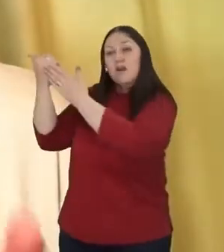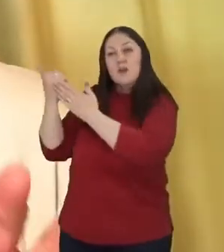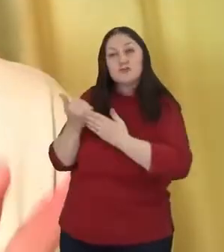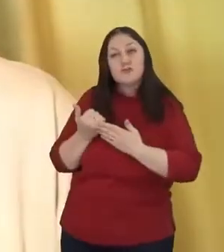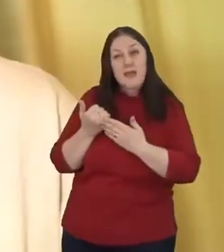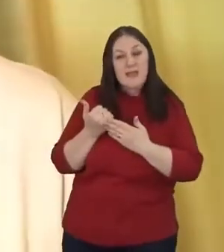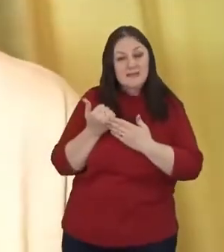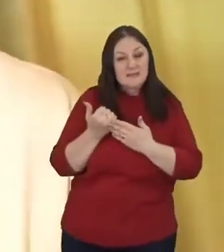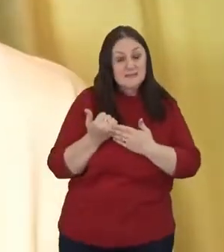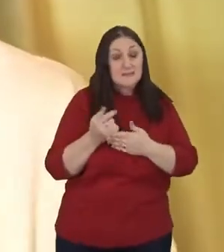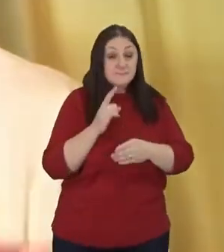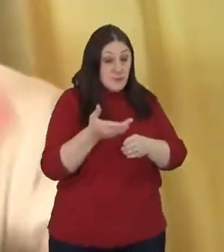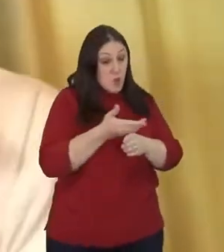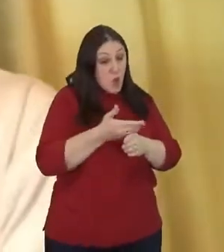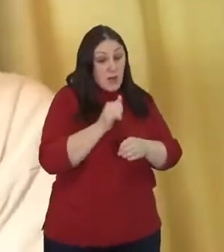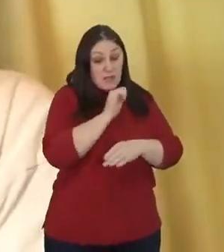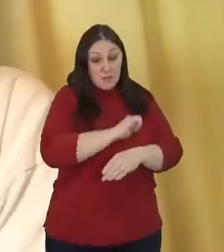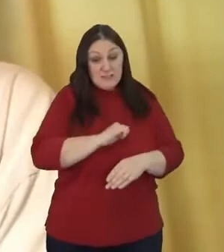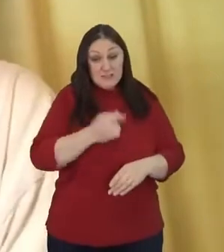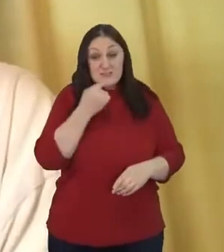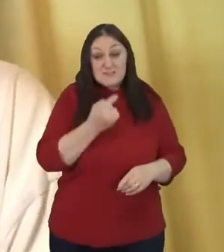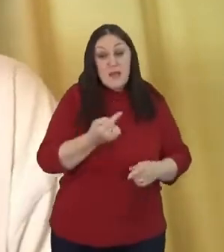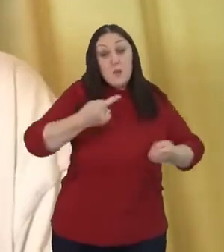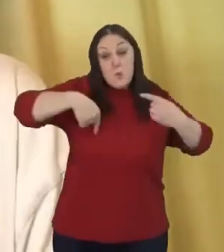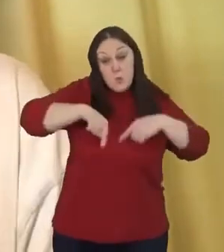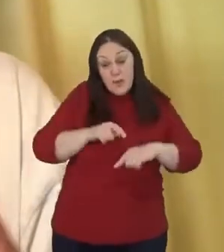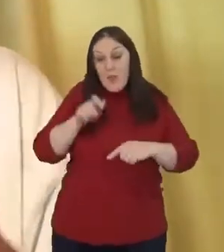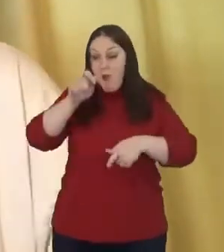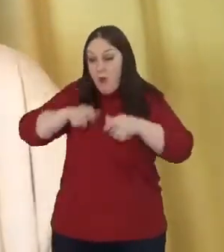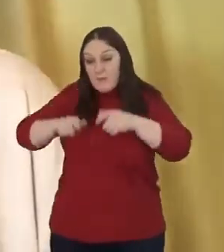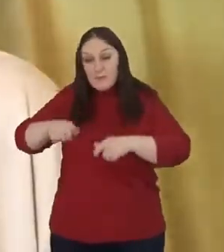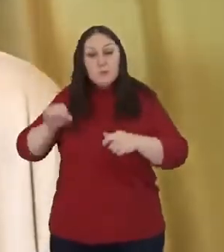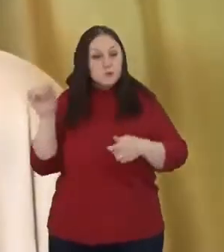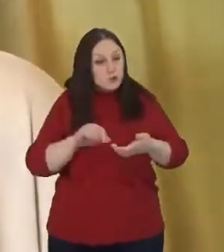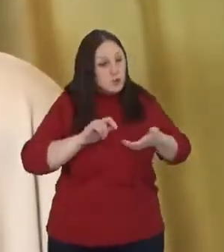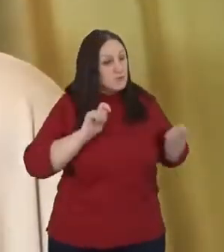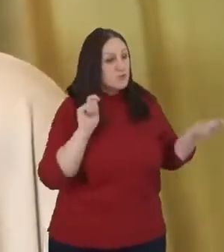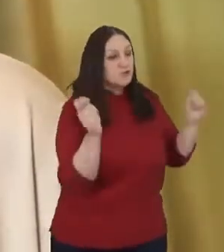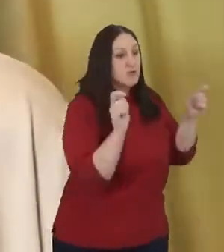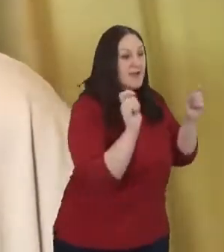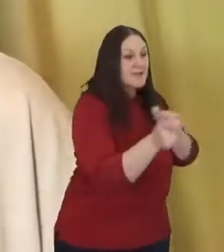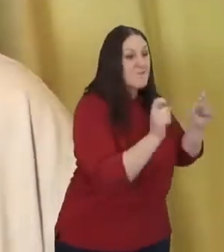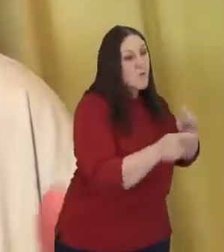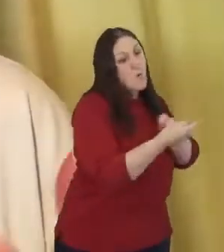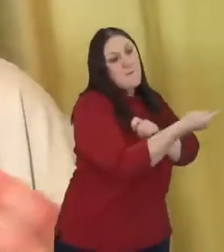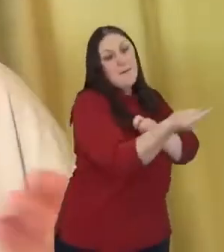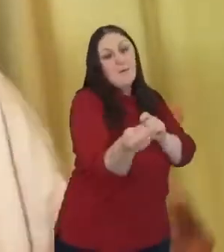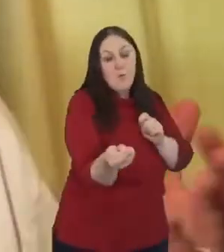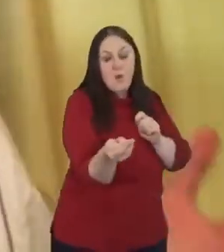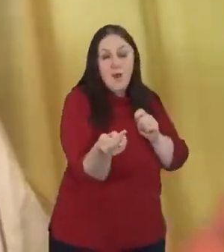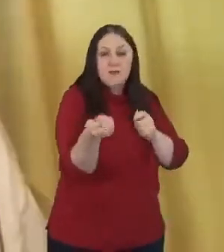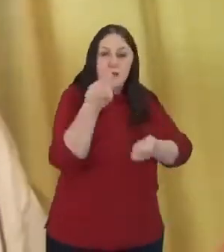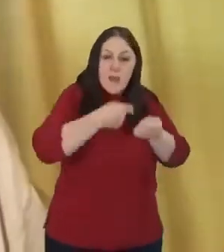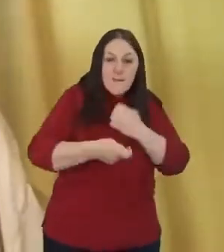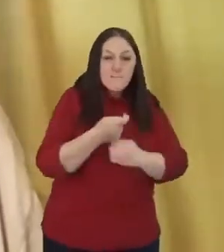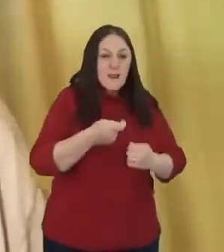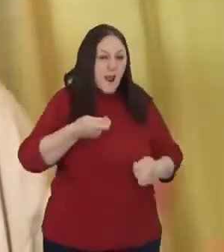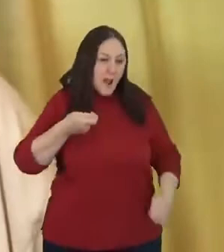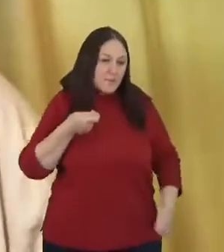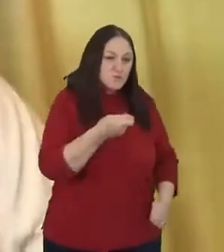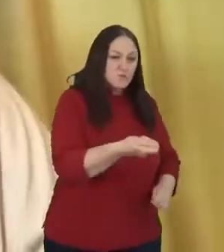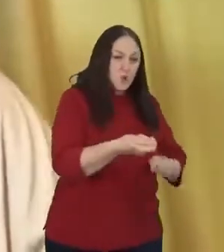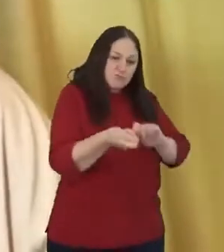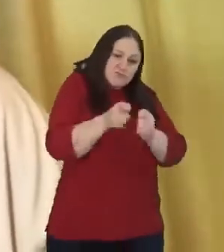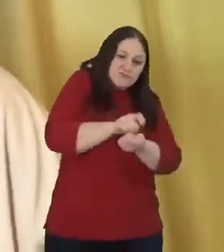Christians are to be people who are transforming the world, beating swords into plows, that we're turning a world of